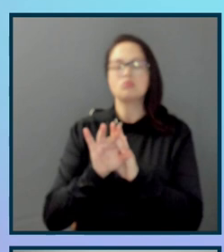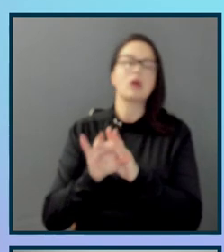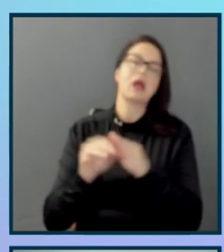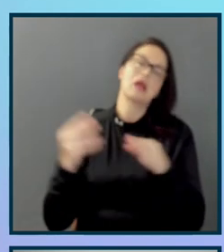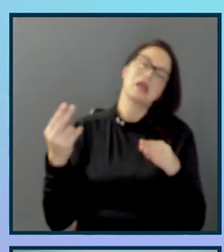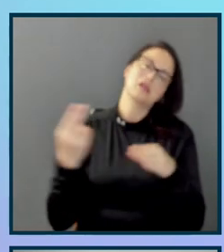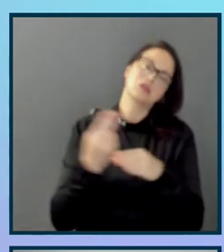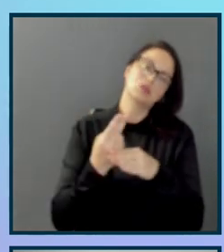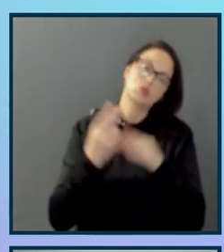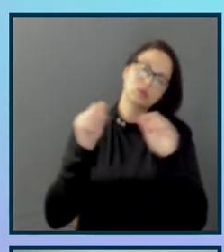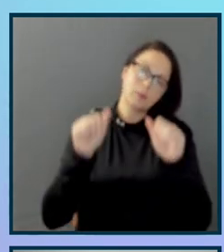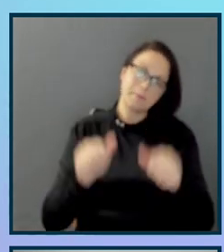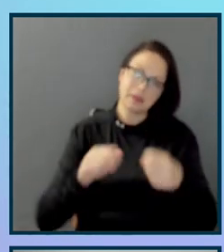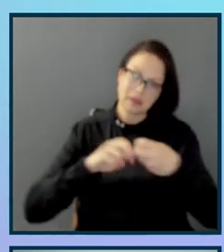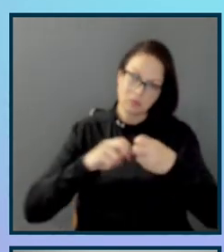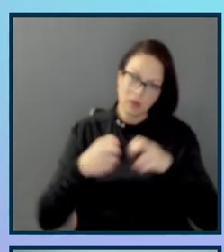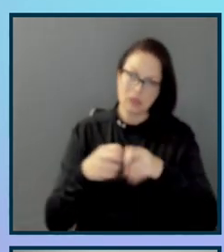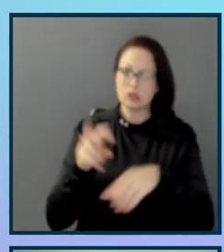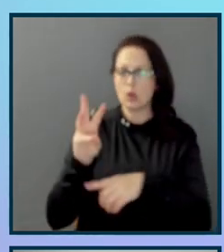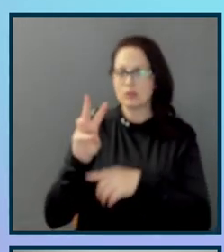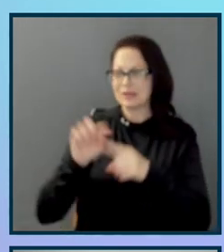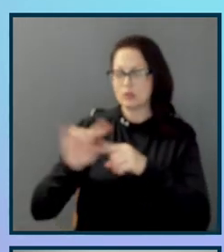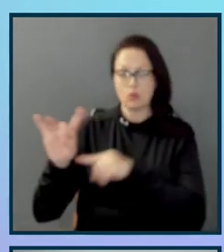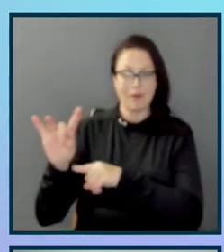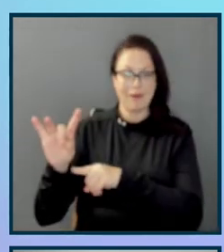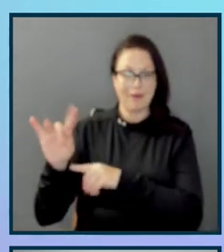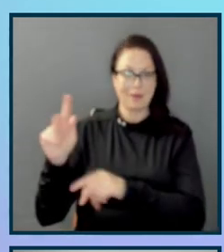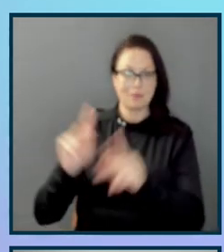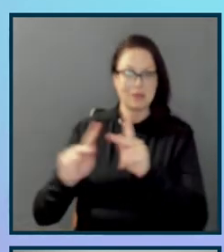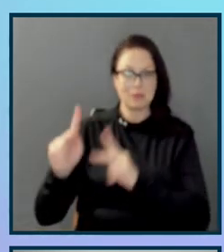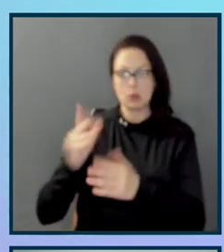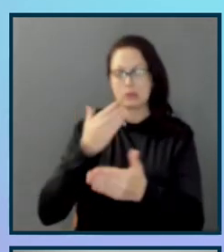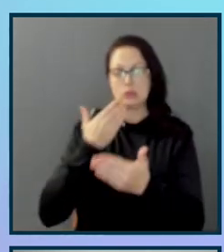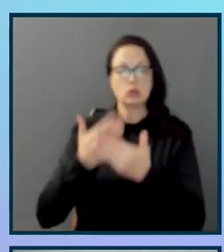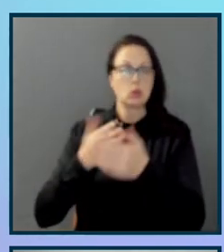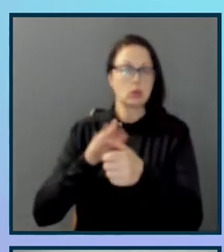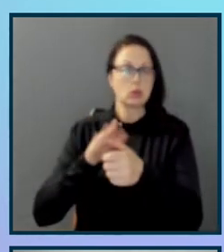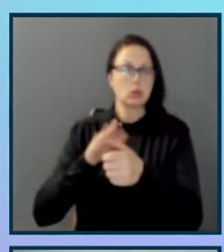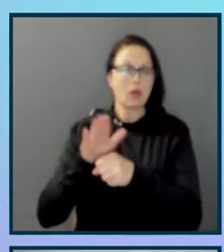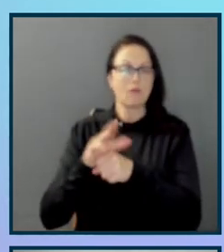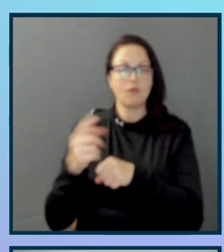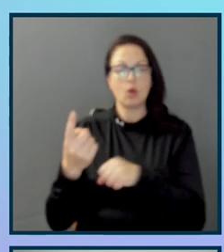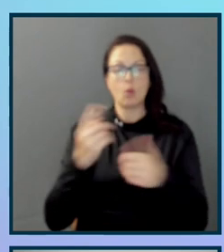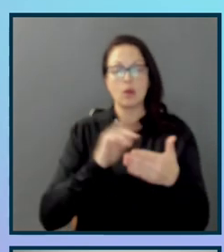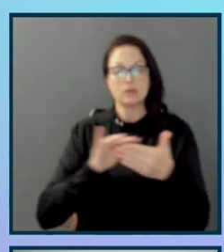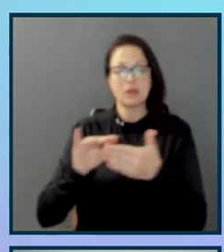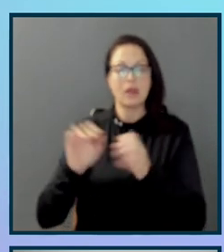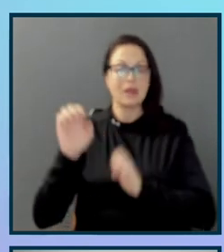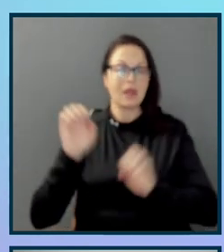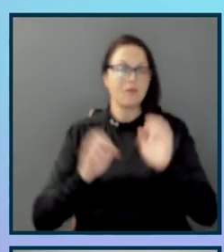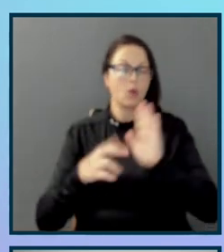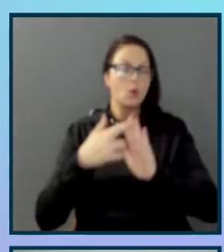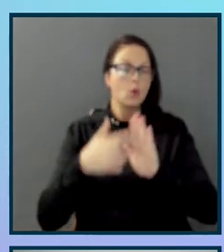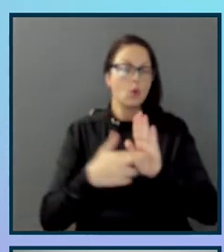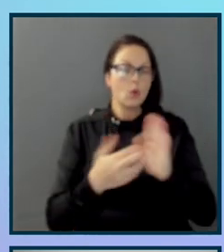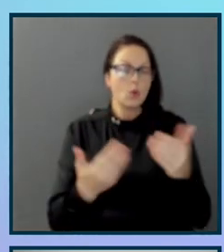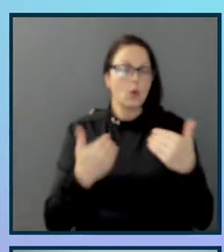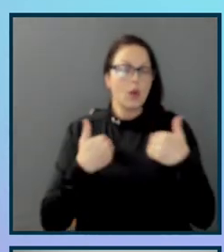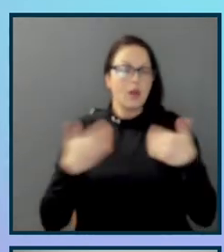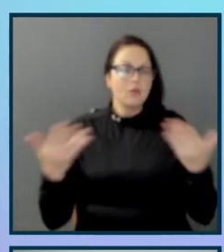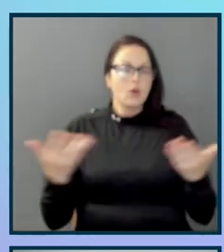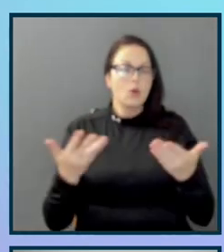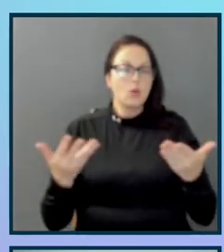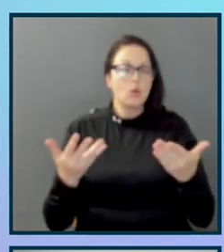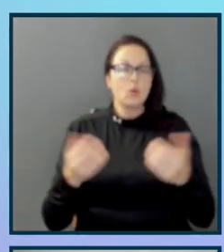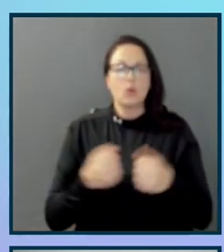having six to eight is absolutely sufficient for one study. And our evaluation protocols usually consist of an orientation,